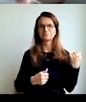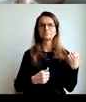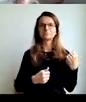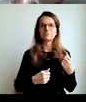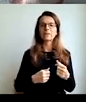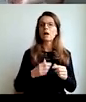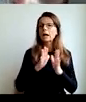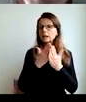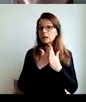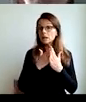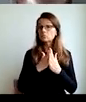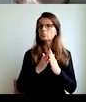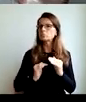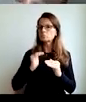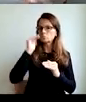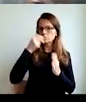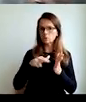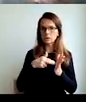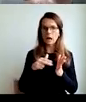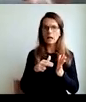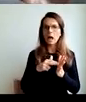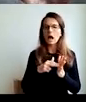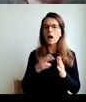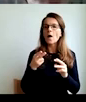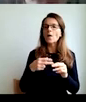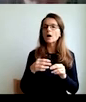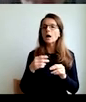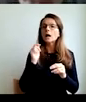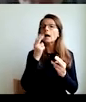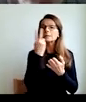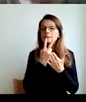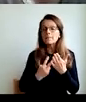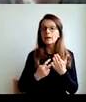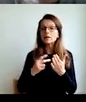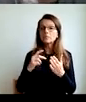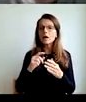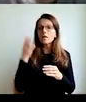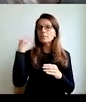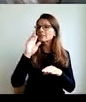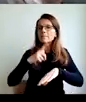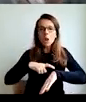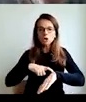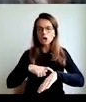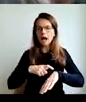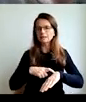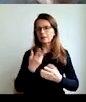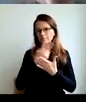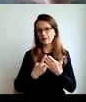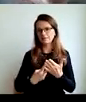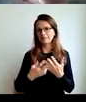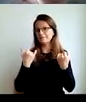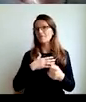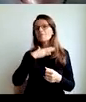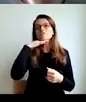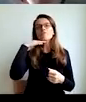the growth, sale of music, musical instruments. They are selling